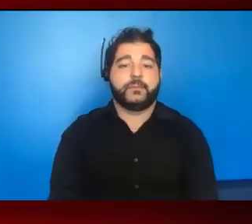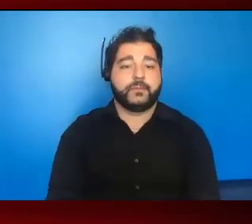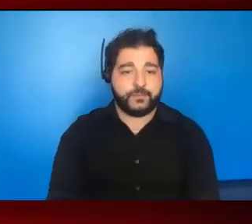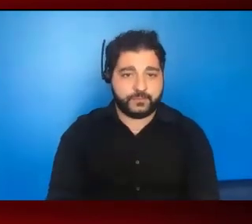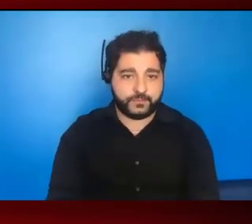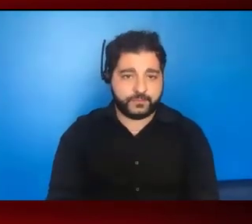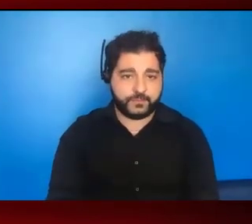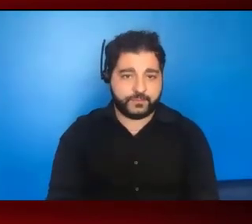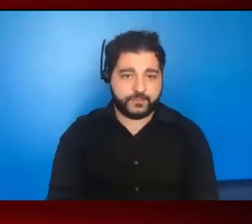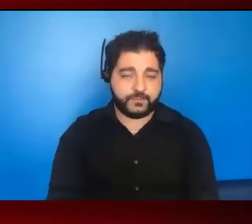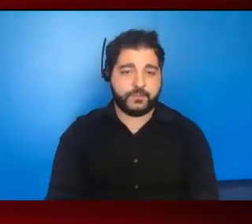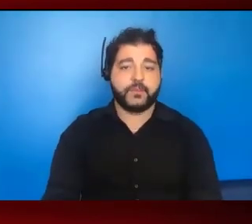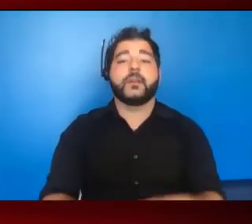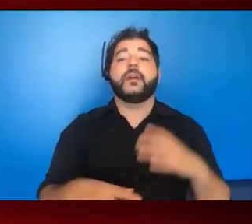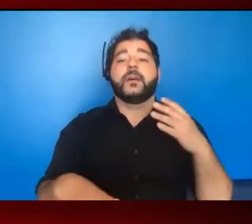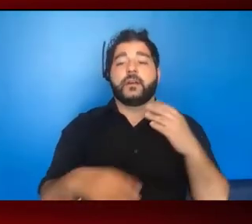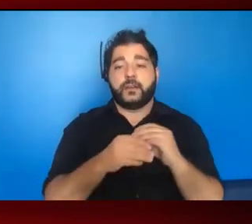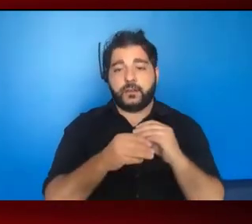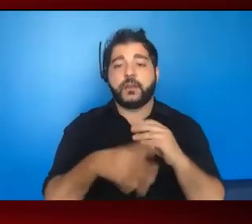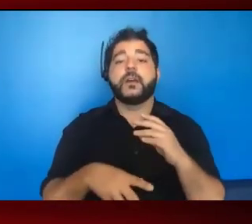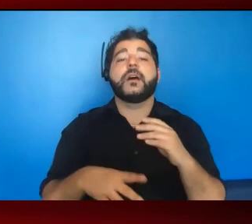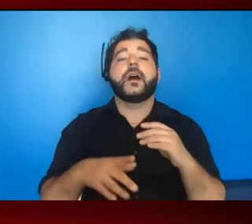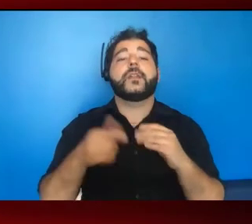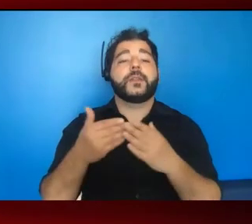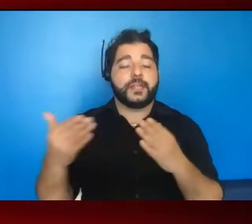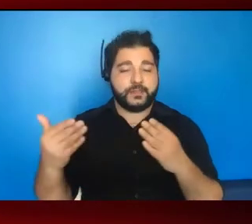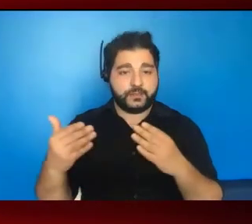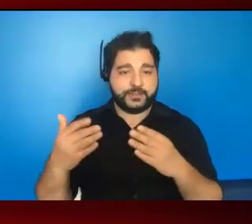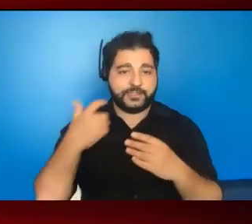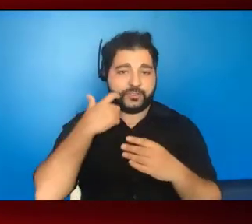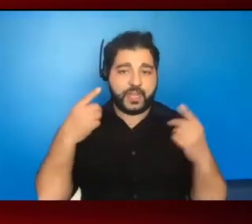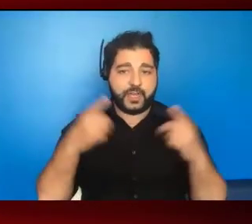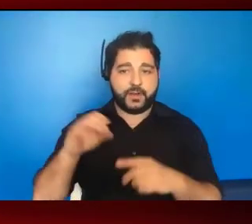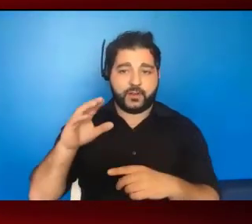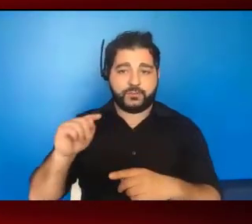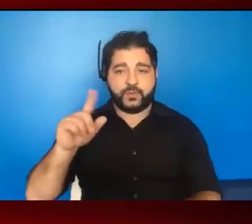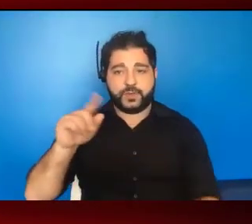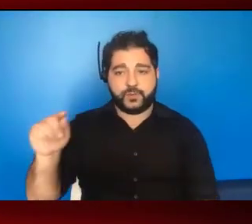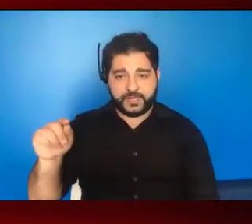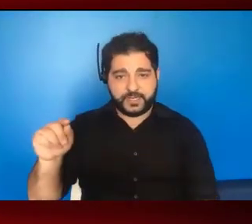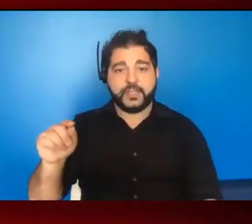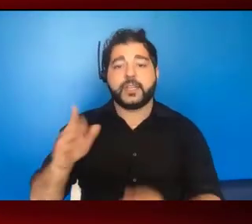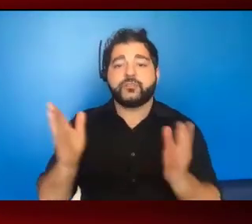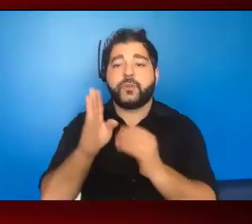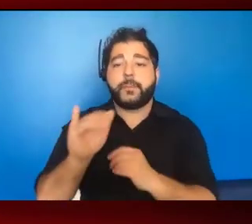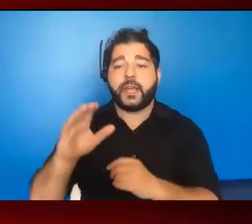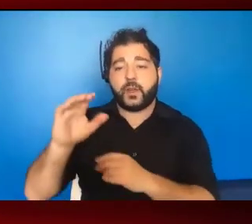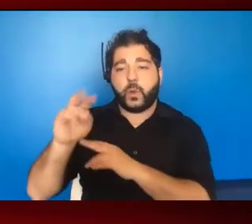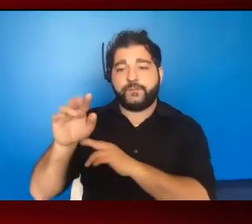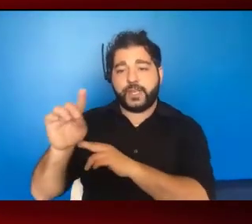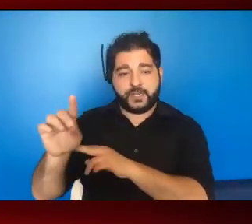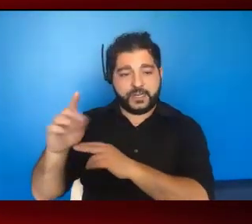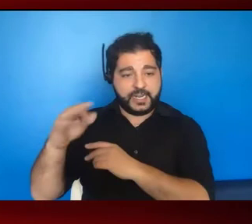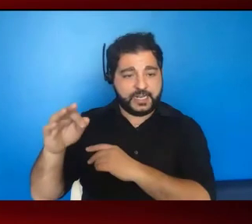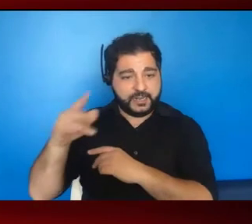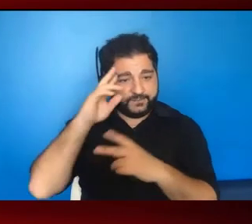Additionally, another very important innovation, which was at least partially driven by COVID, and the need for figuring out how